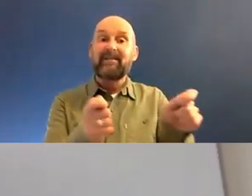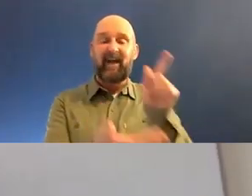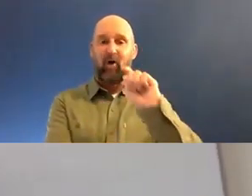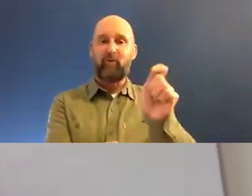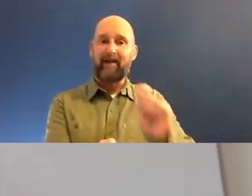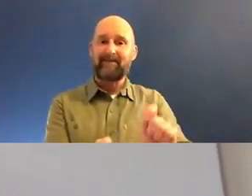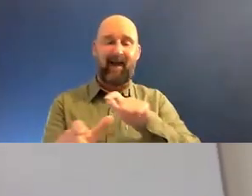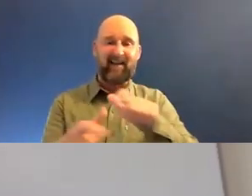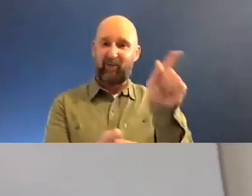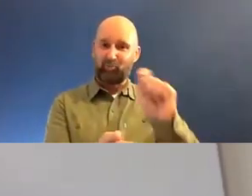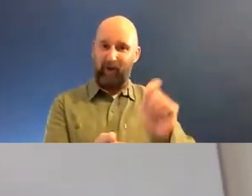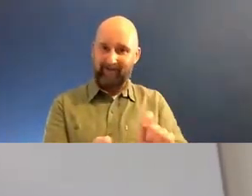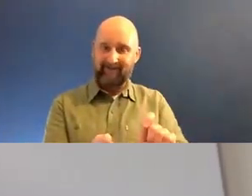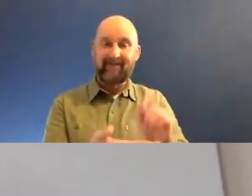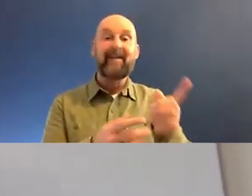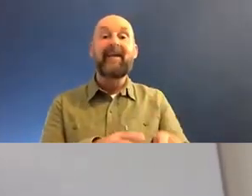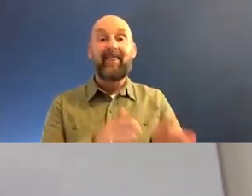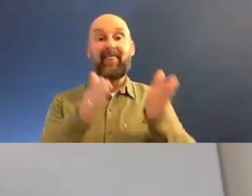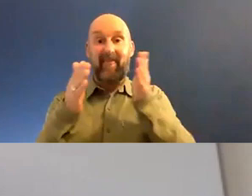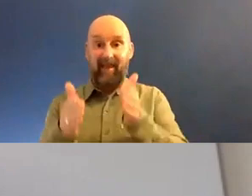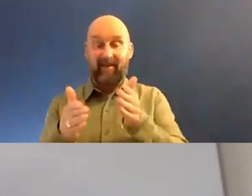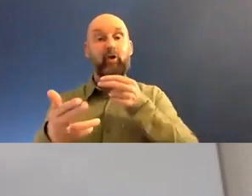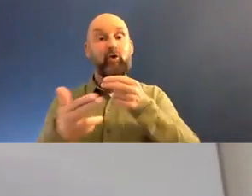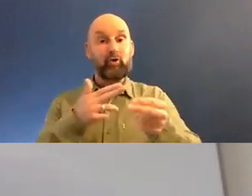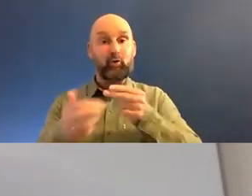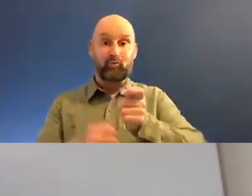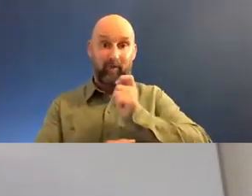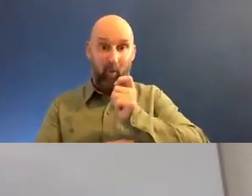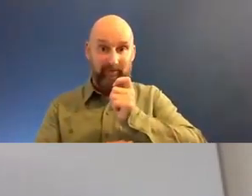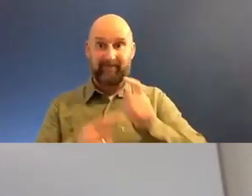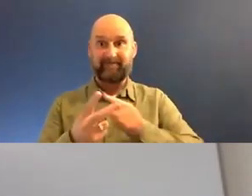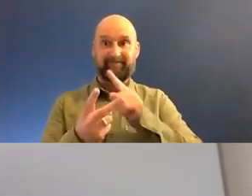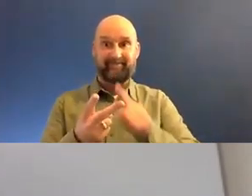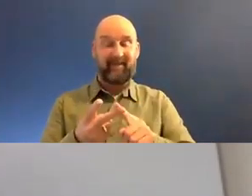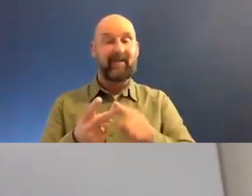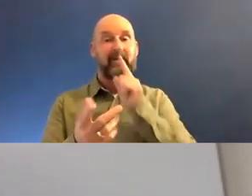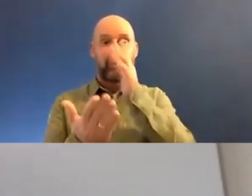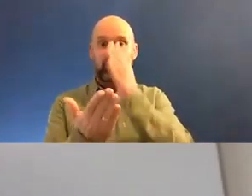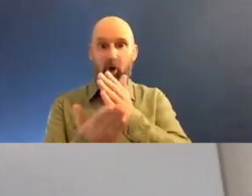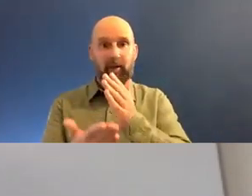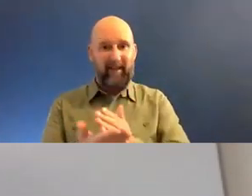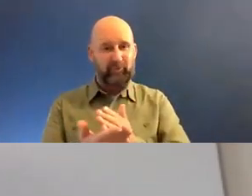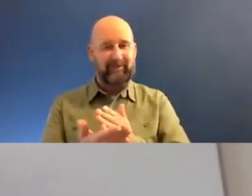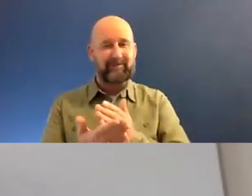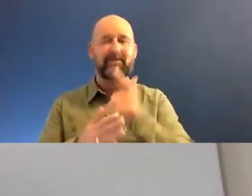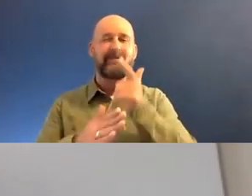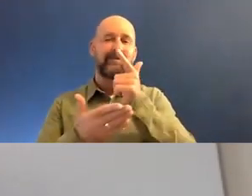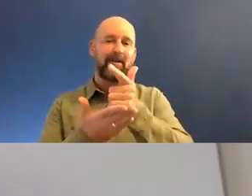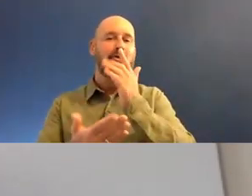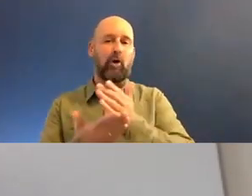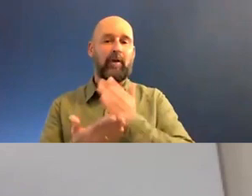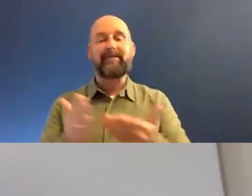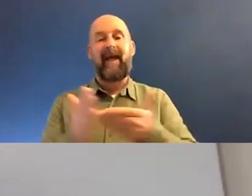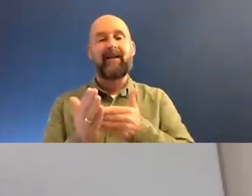still write. But then I went into news reporting, and then mainly documentaries these days, and writing.